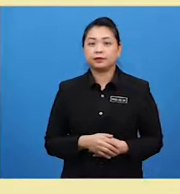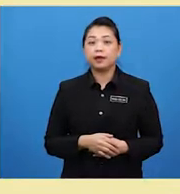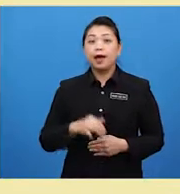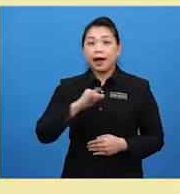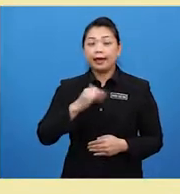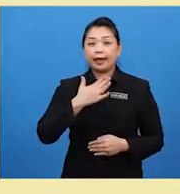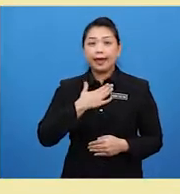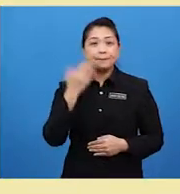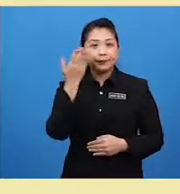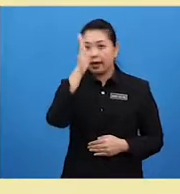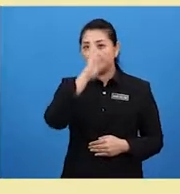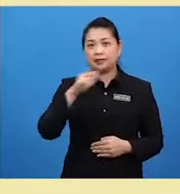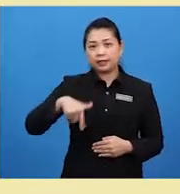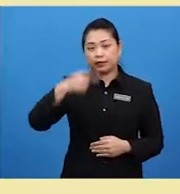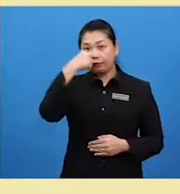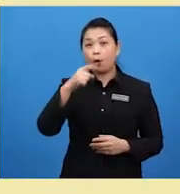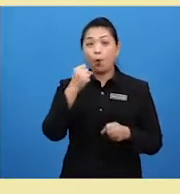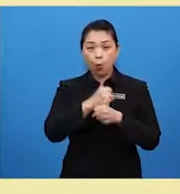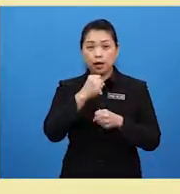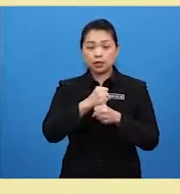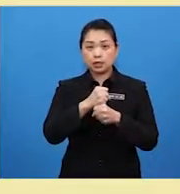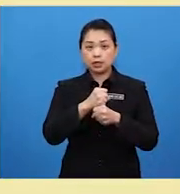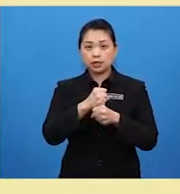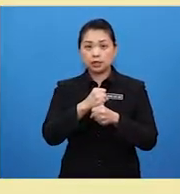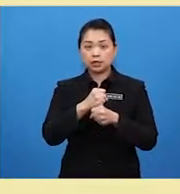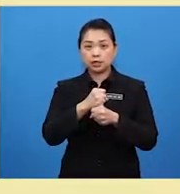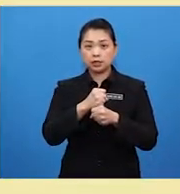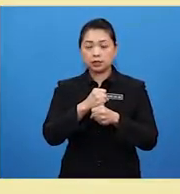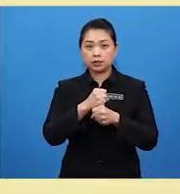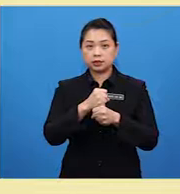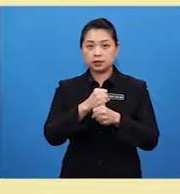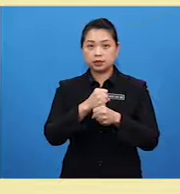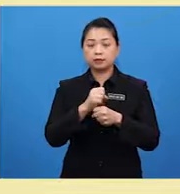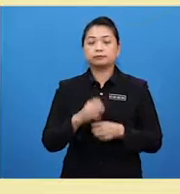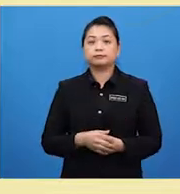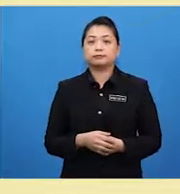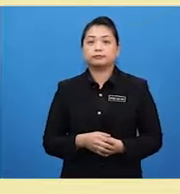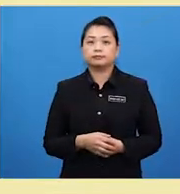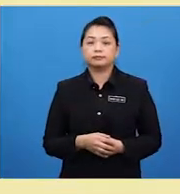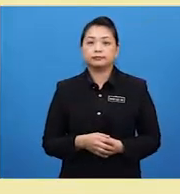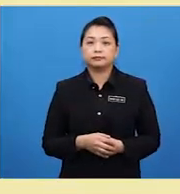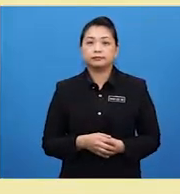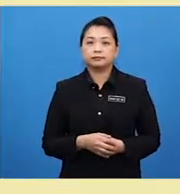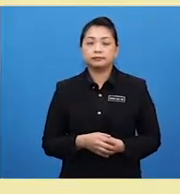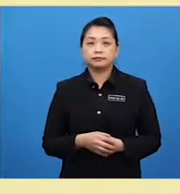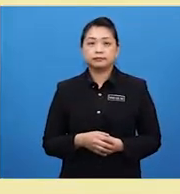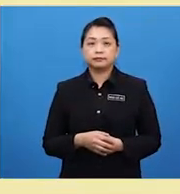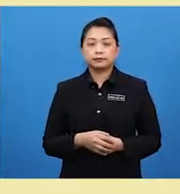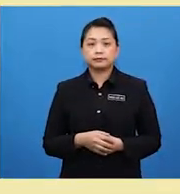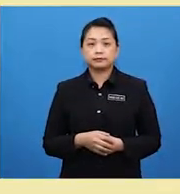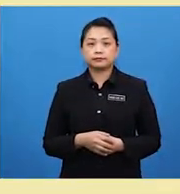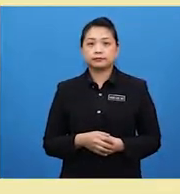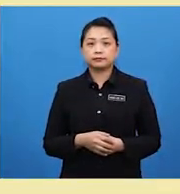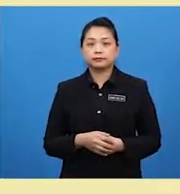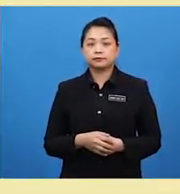never late for work. Can they also be at the beginning or the end of the sentence? Yes.